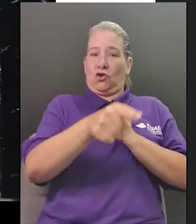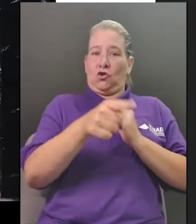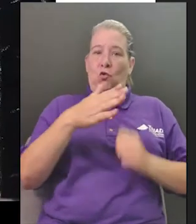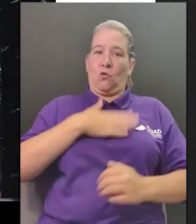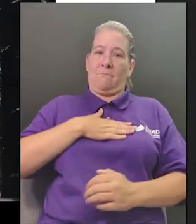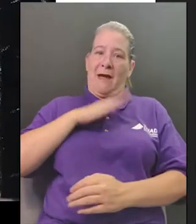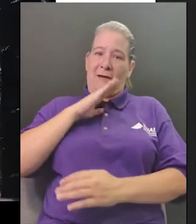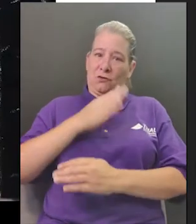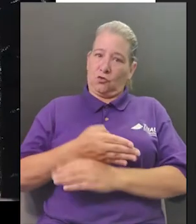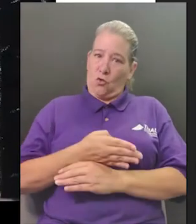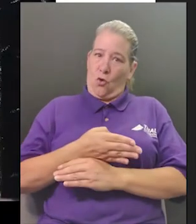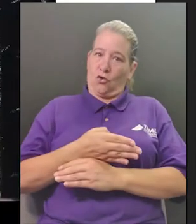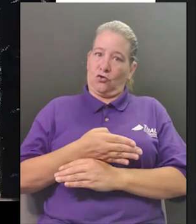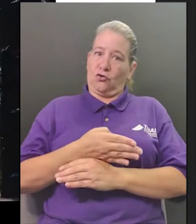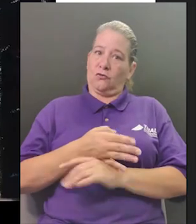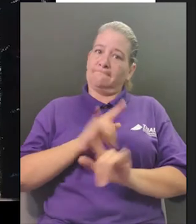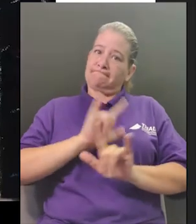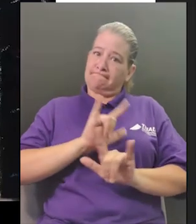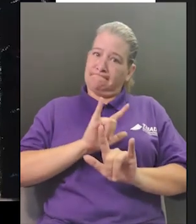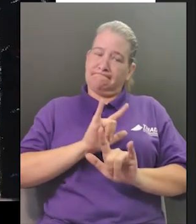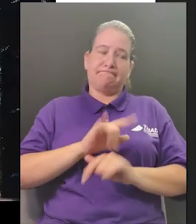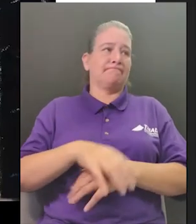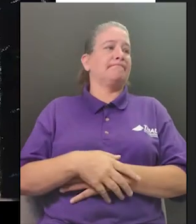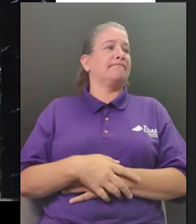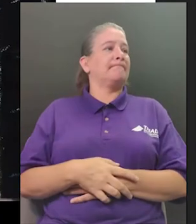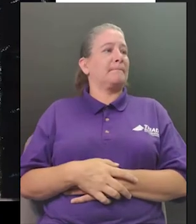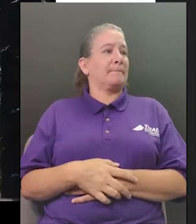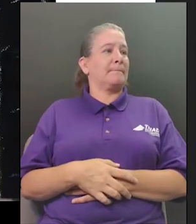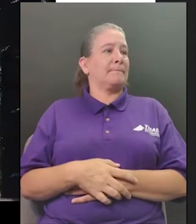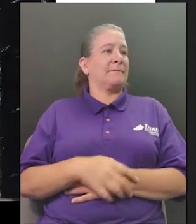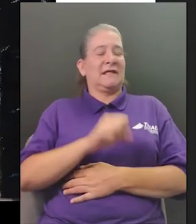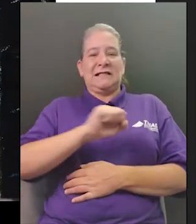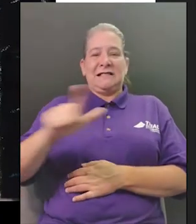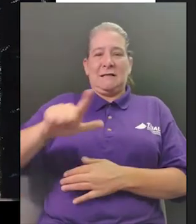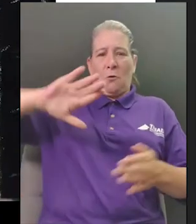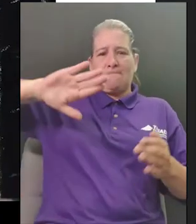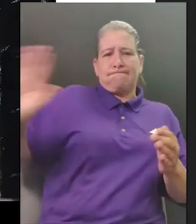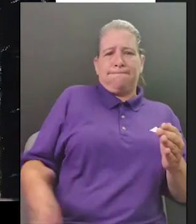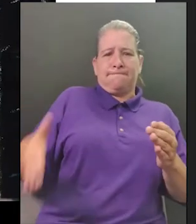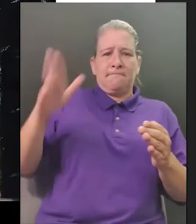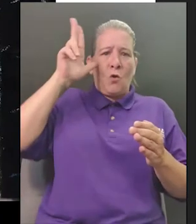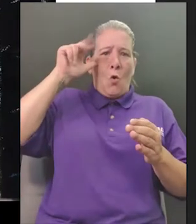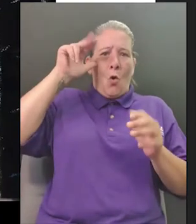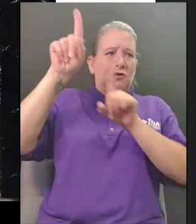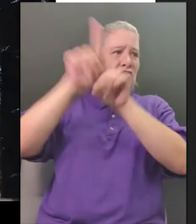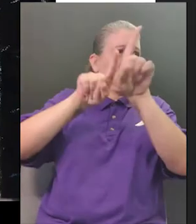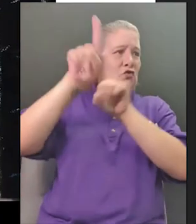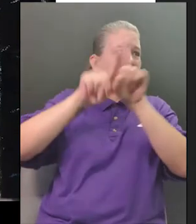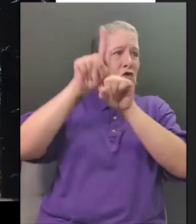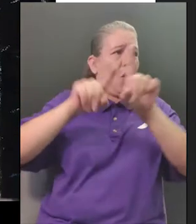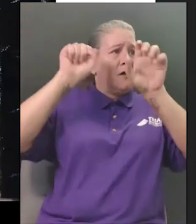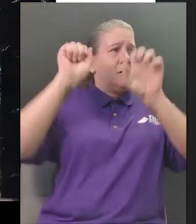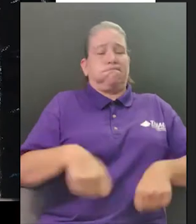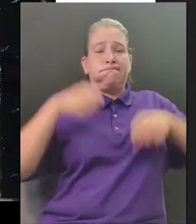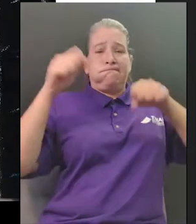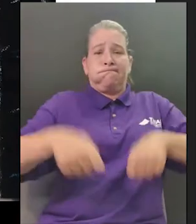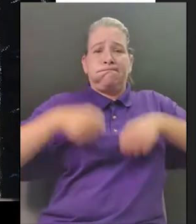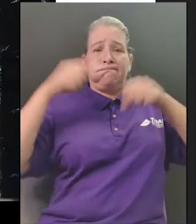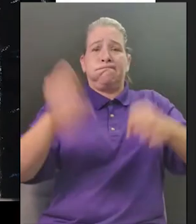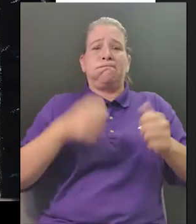of action and motion we can see the rain and we can feel what it might have been like for sibyl huh